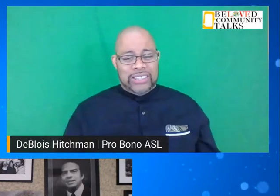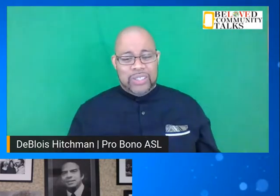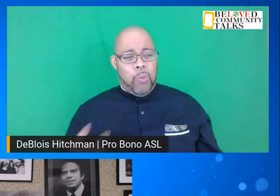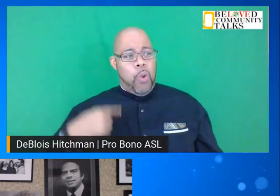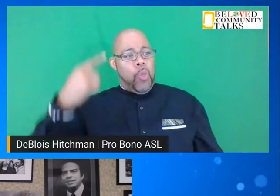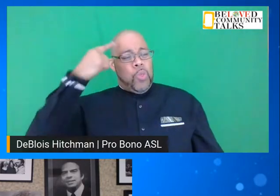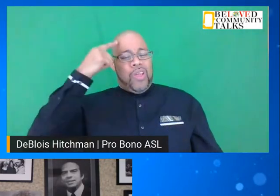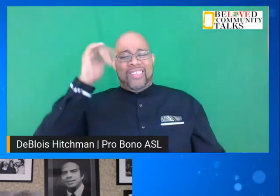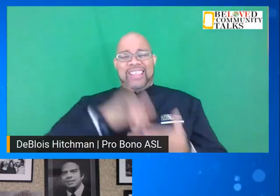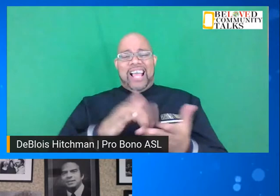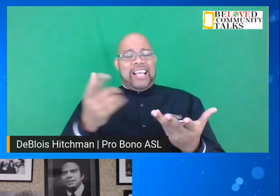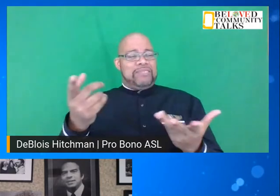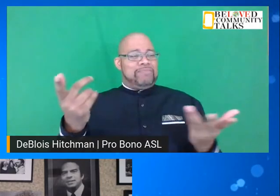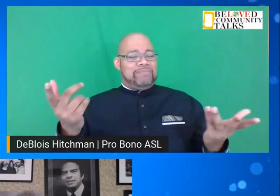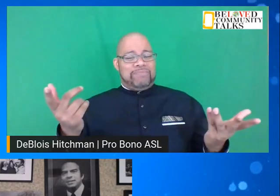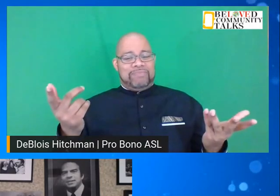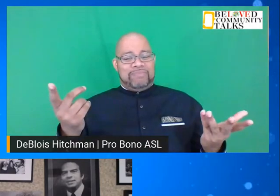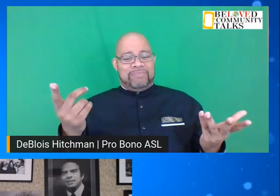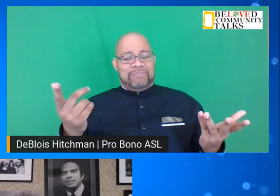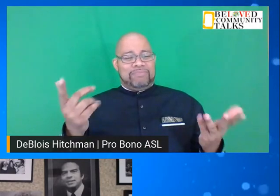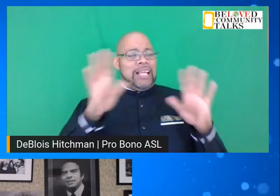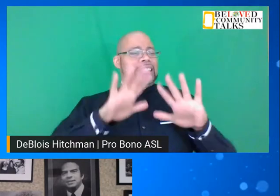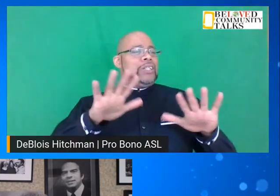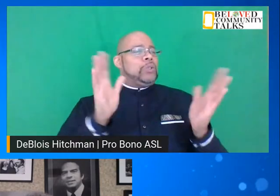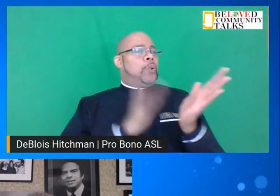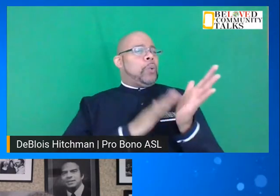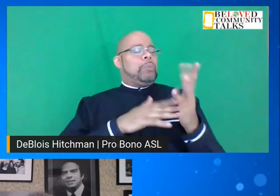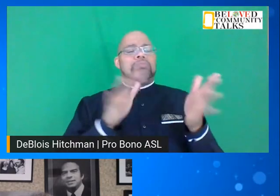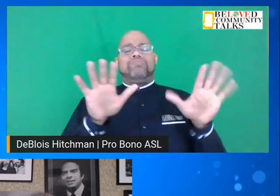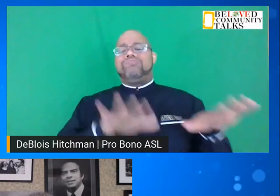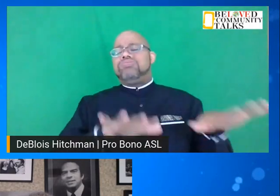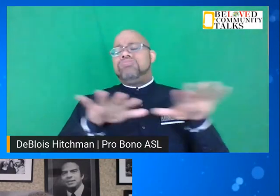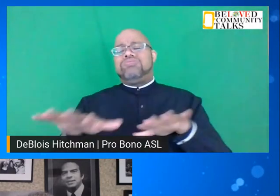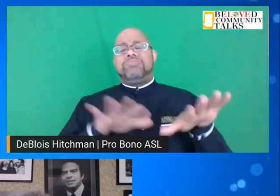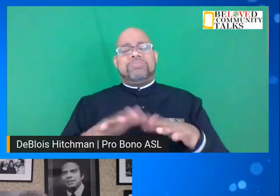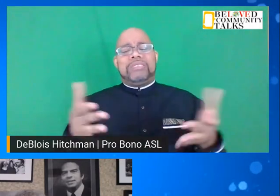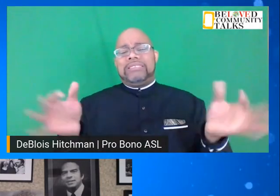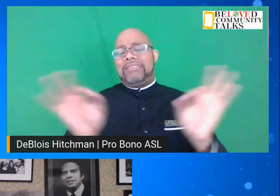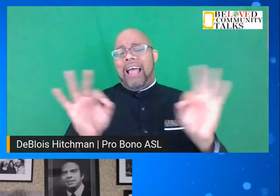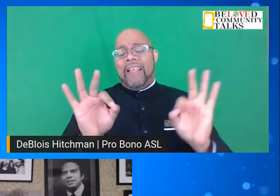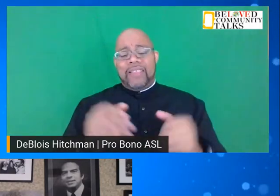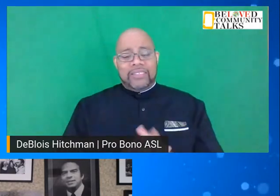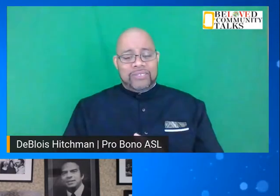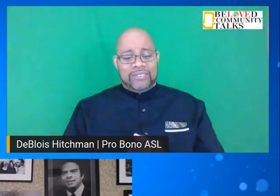thought that was going to be a Sunday school picnic. And we figured we were the fighters.